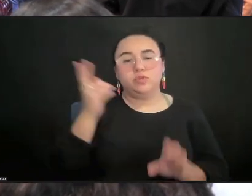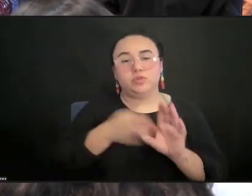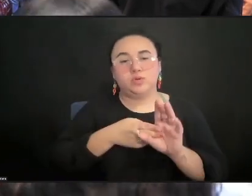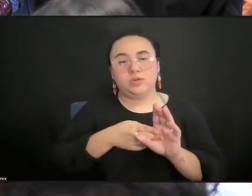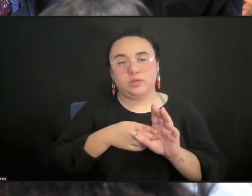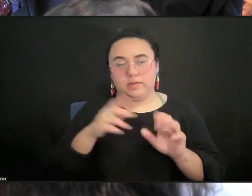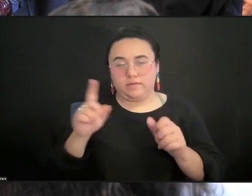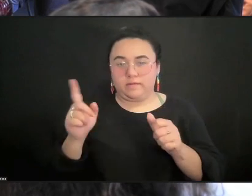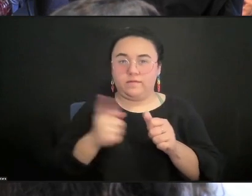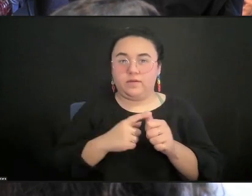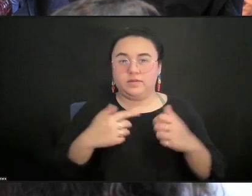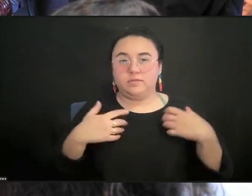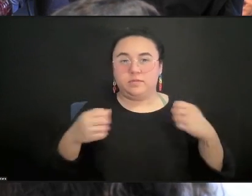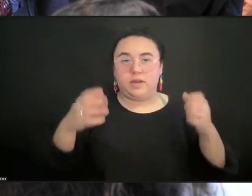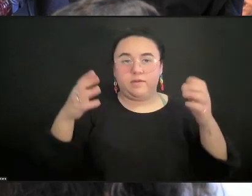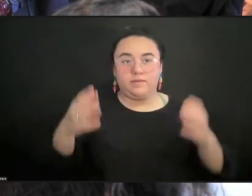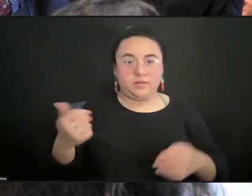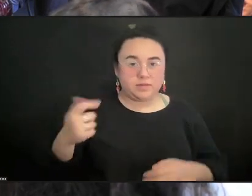brave soul?